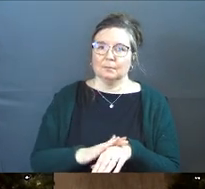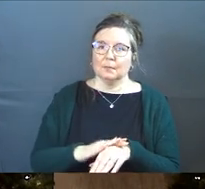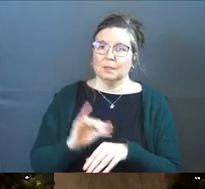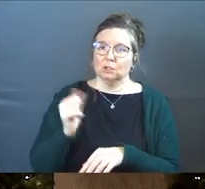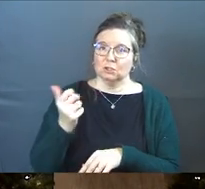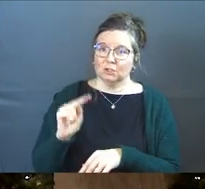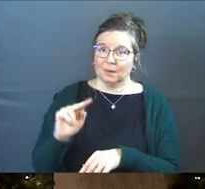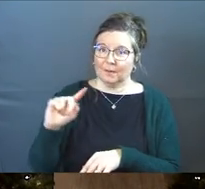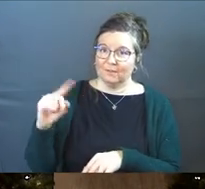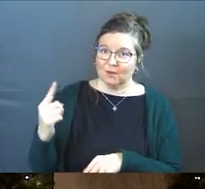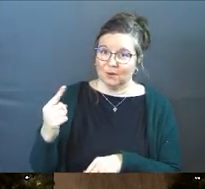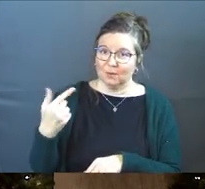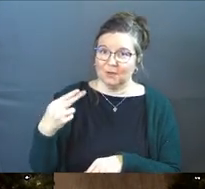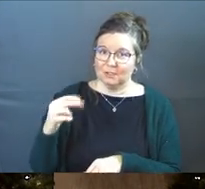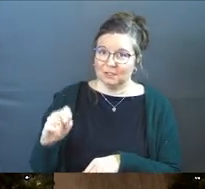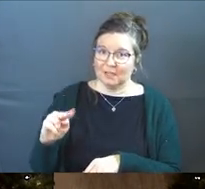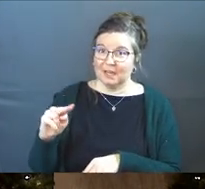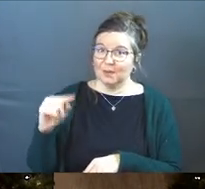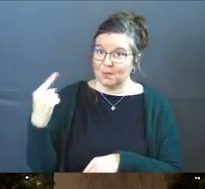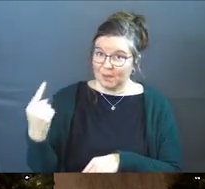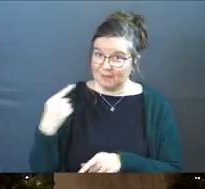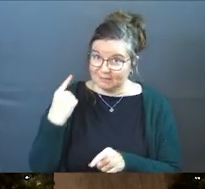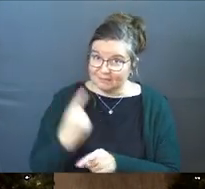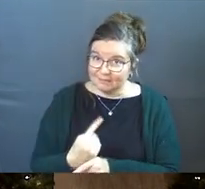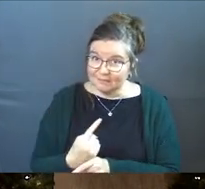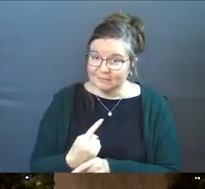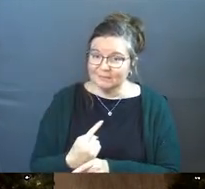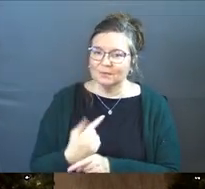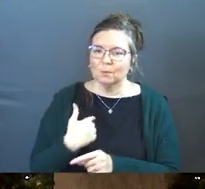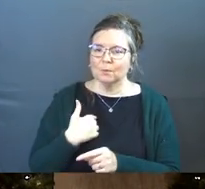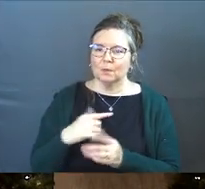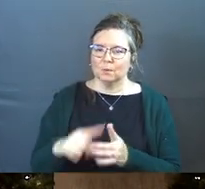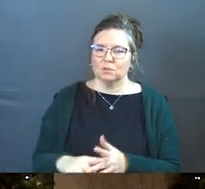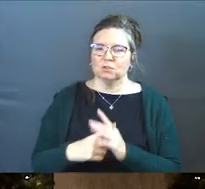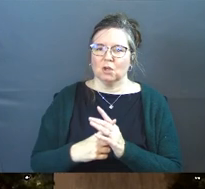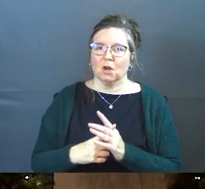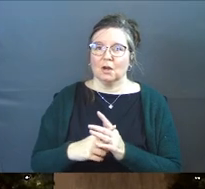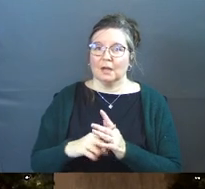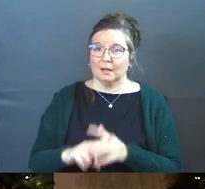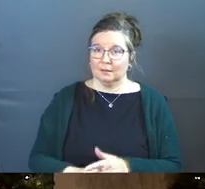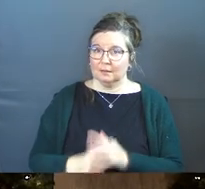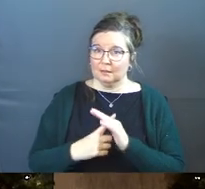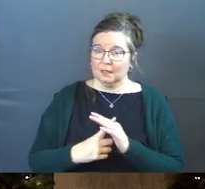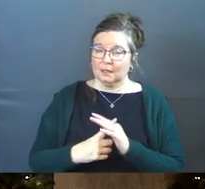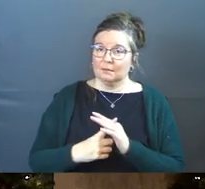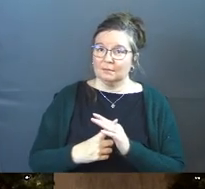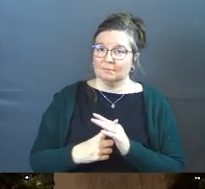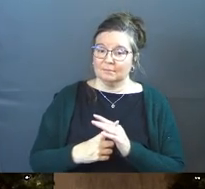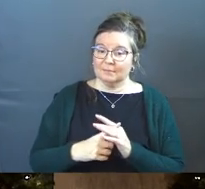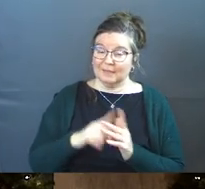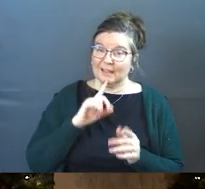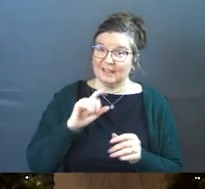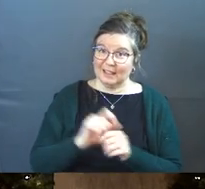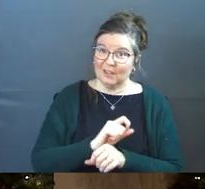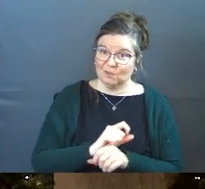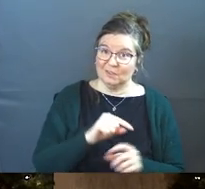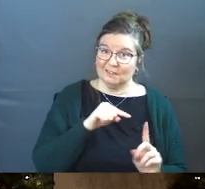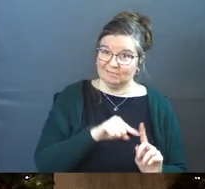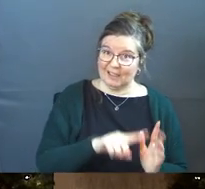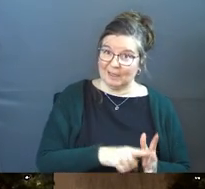January 1st, we're in Genesis 1. Amen. We're going to start at the beginning, at the beginning, literally.